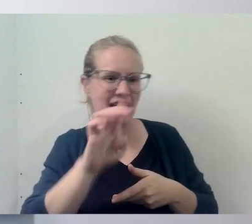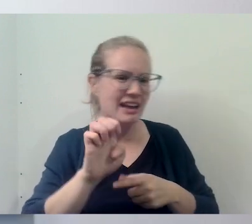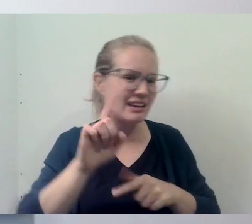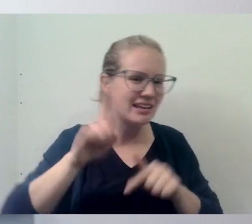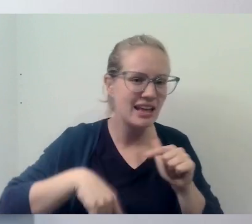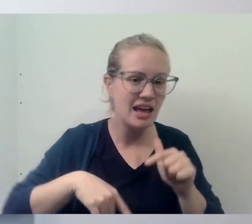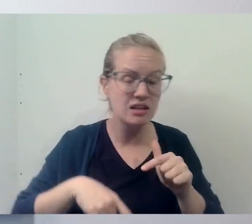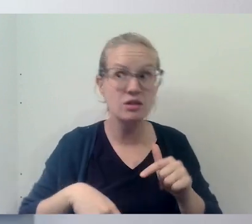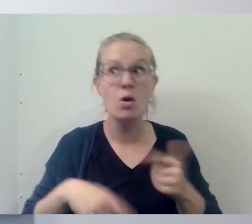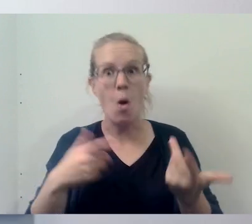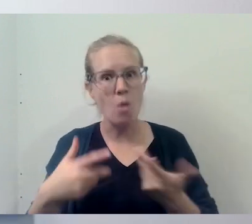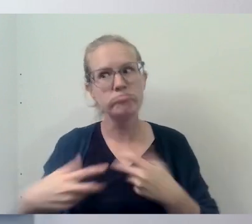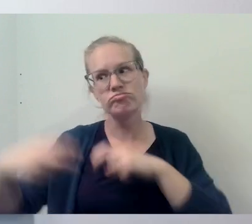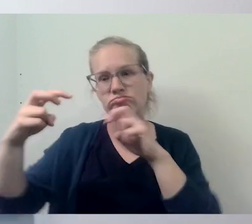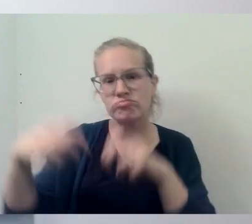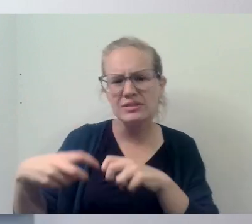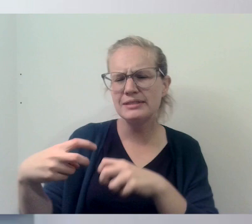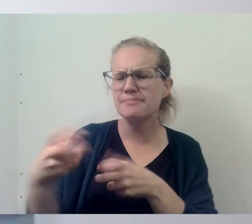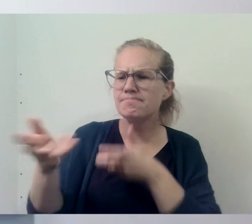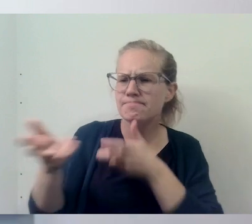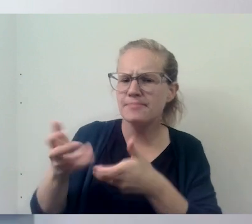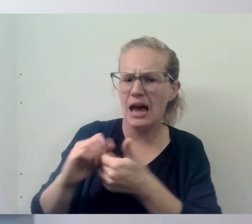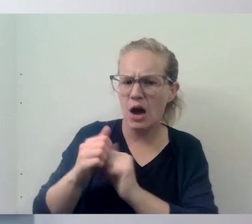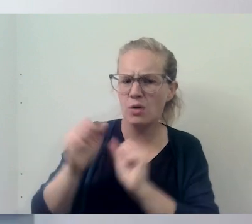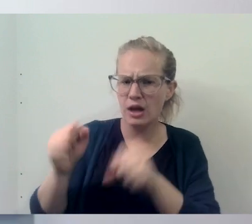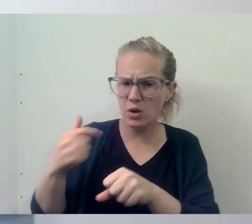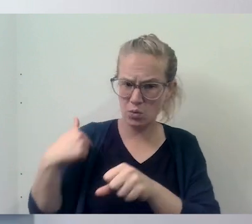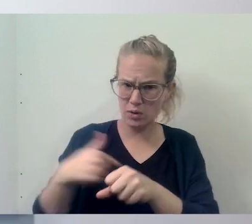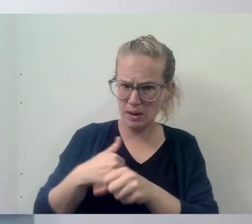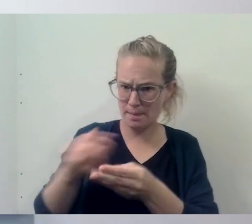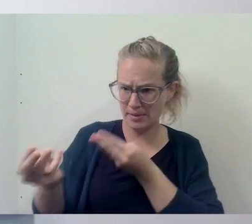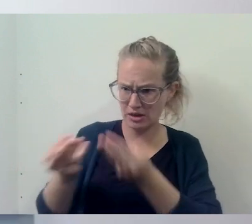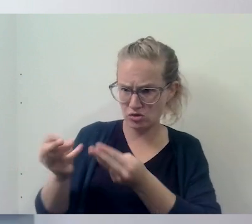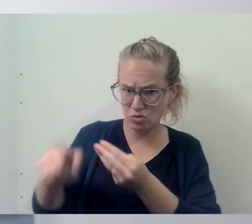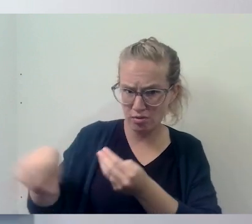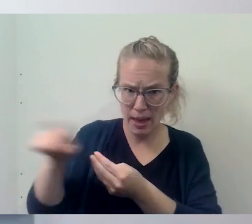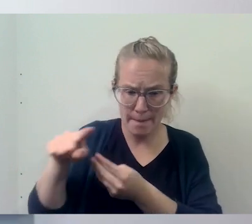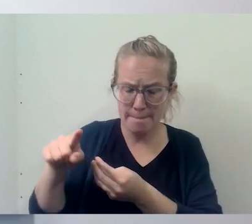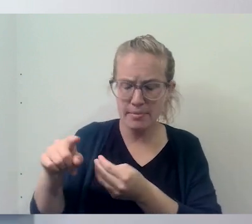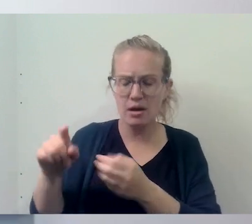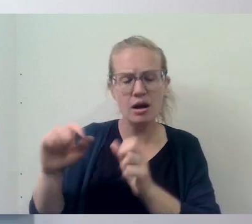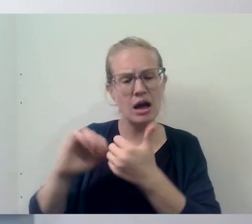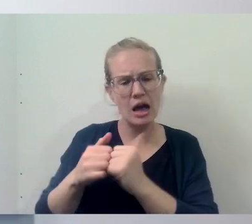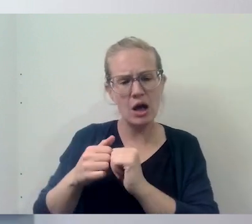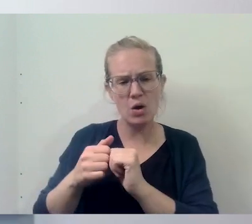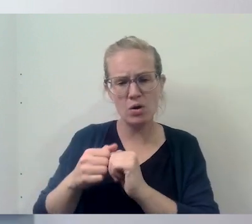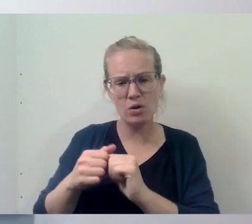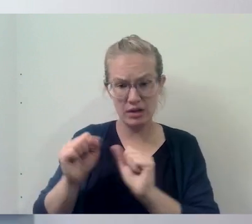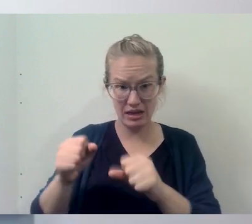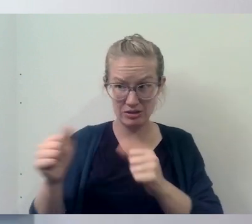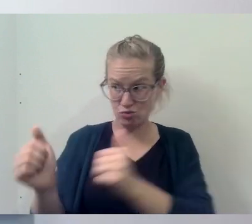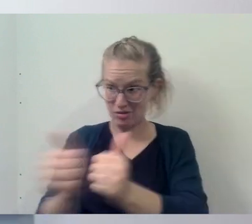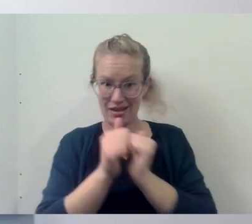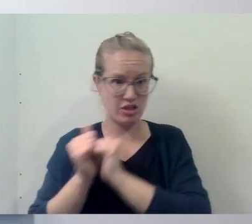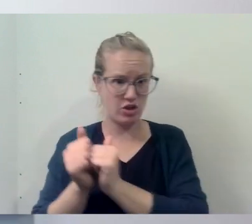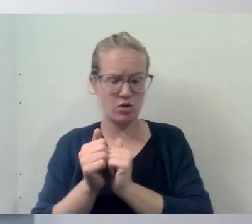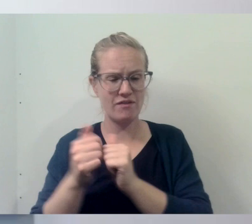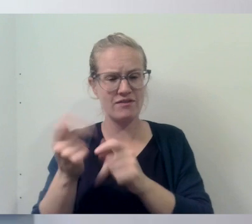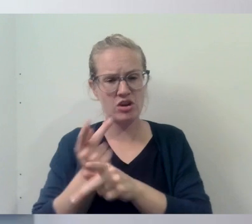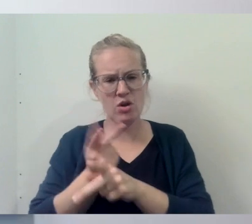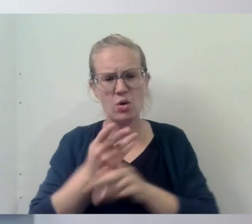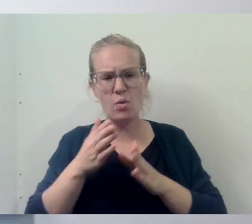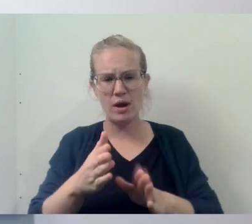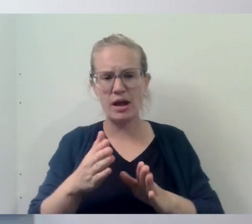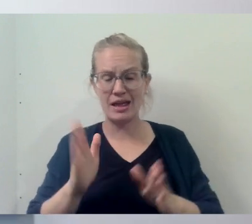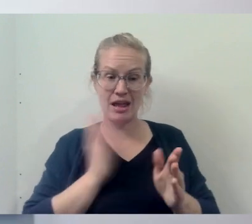sit down with them and see how can we minister to them or how can together we find ways to